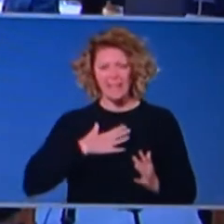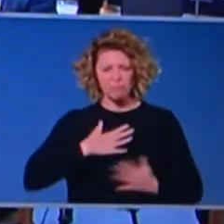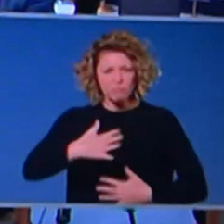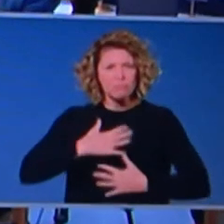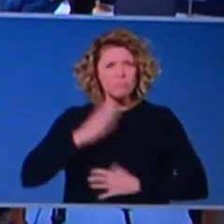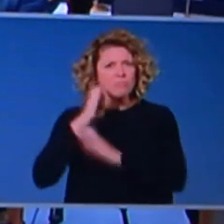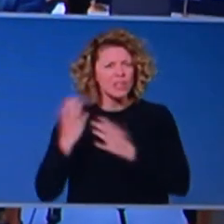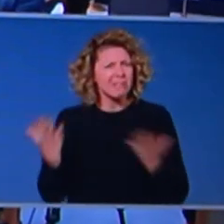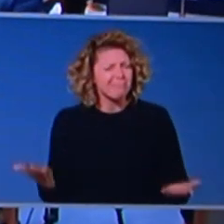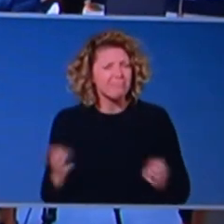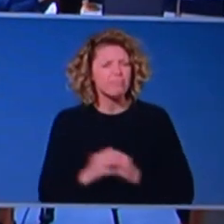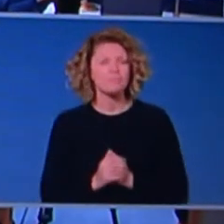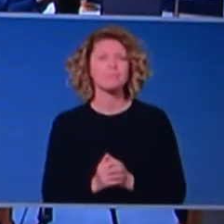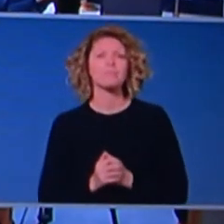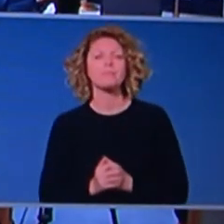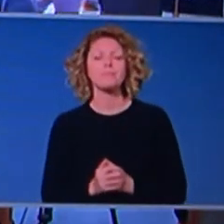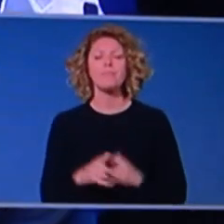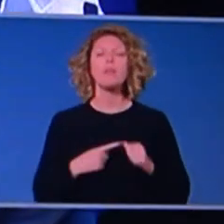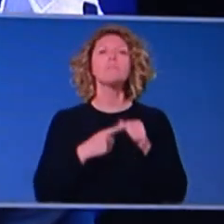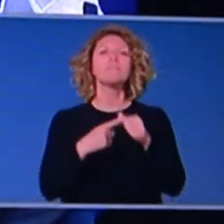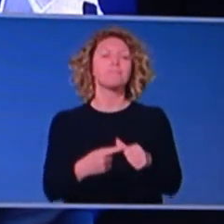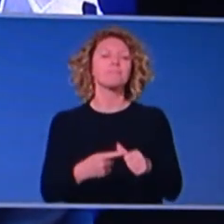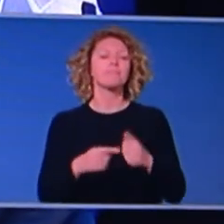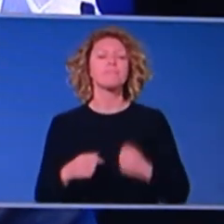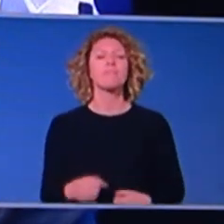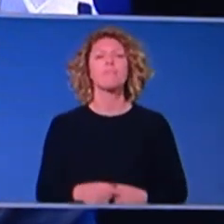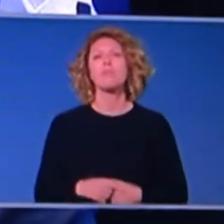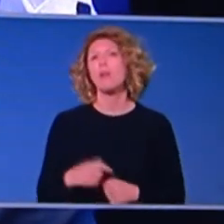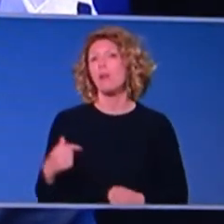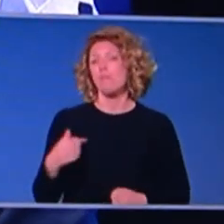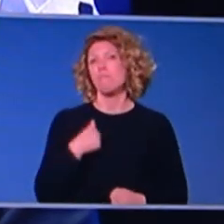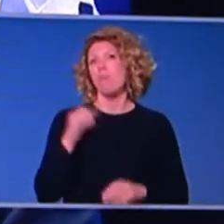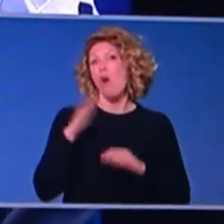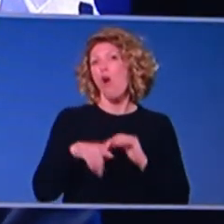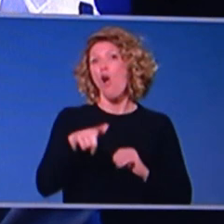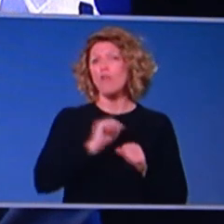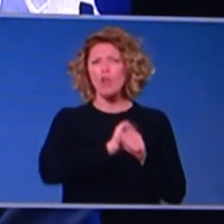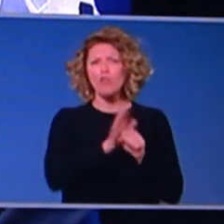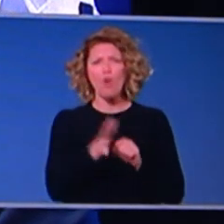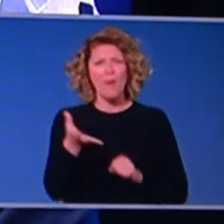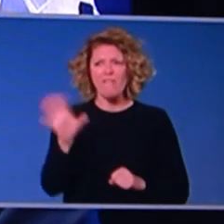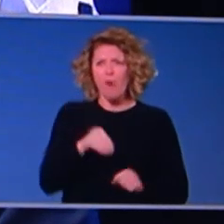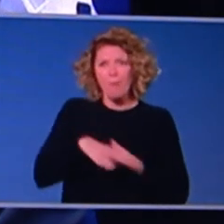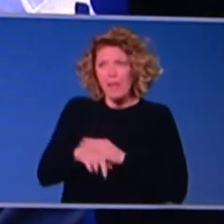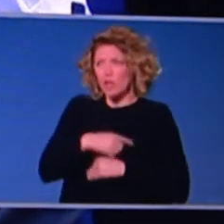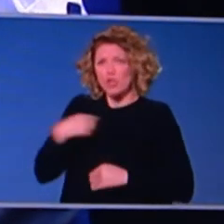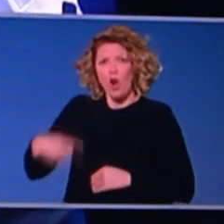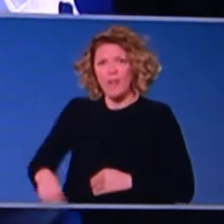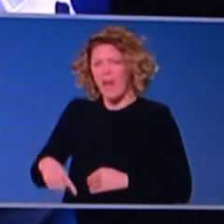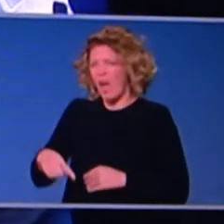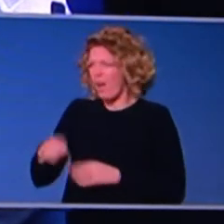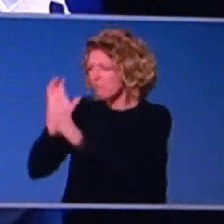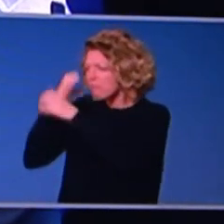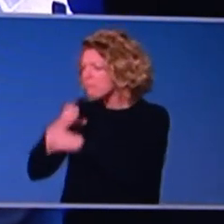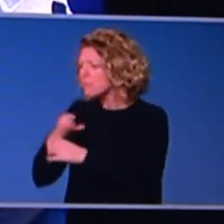um, what we have before us doesn't, uh, suggest that that is the likely source. There's nothing that, that we have,